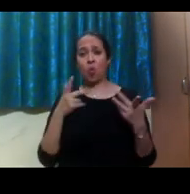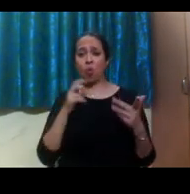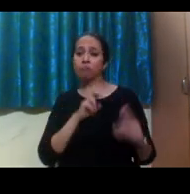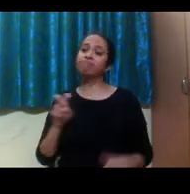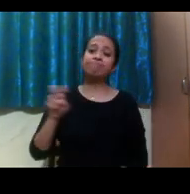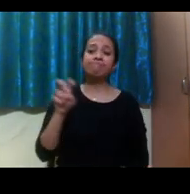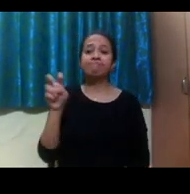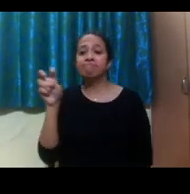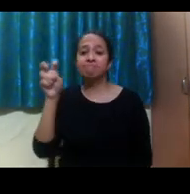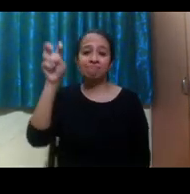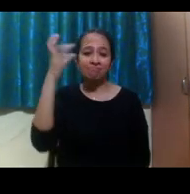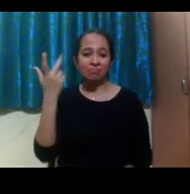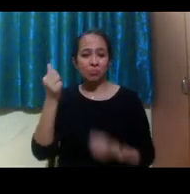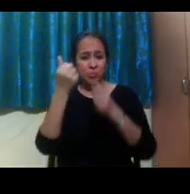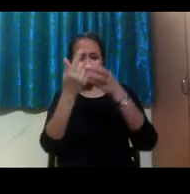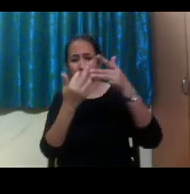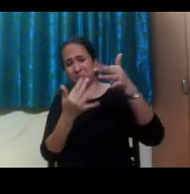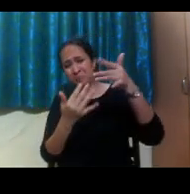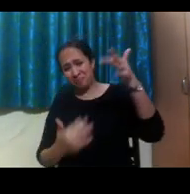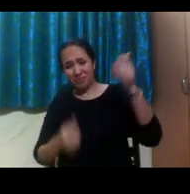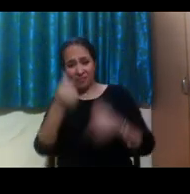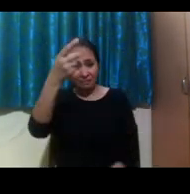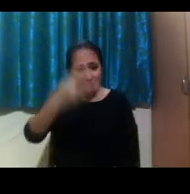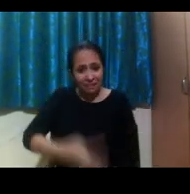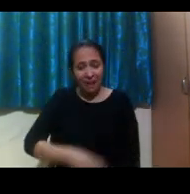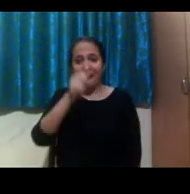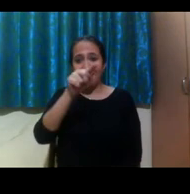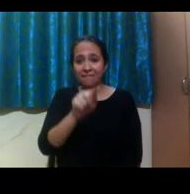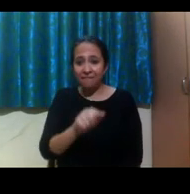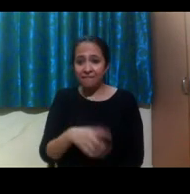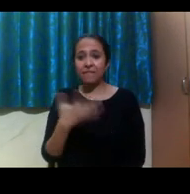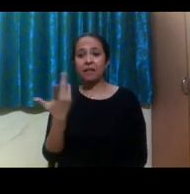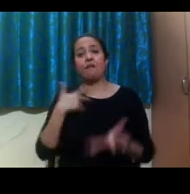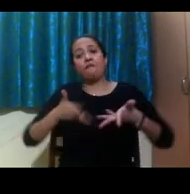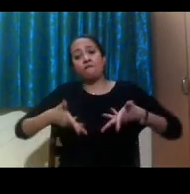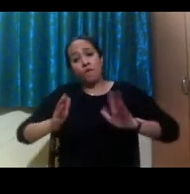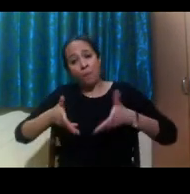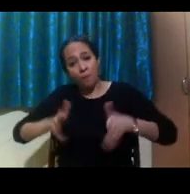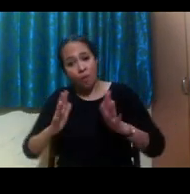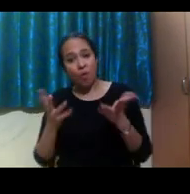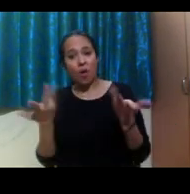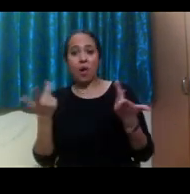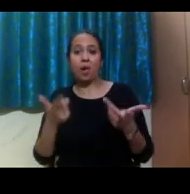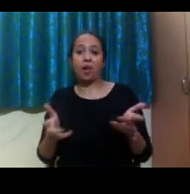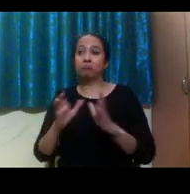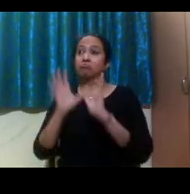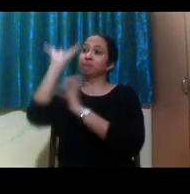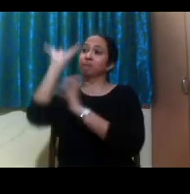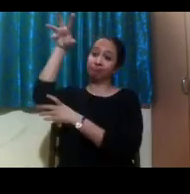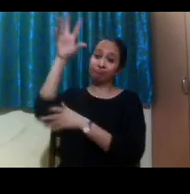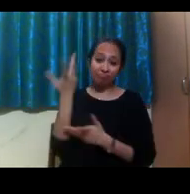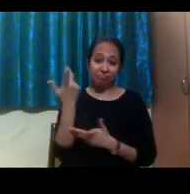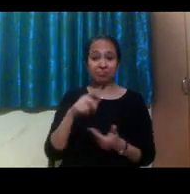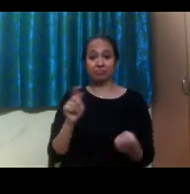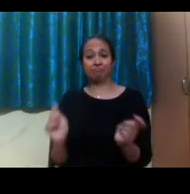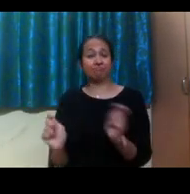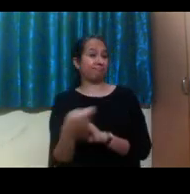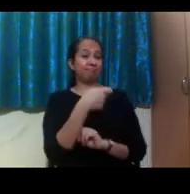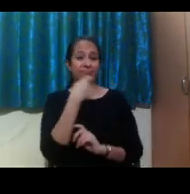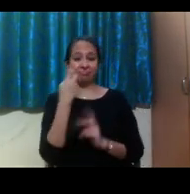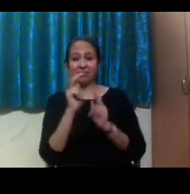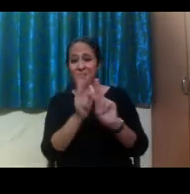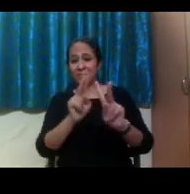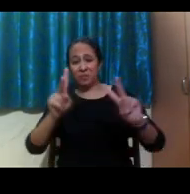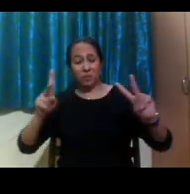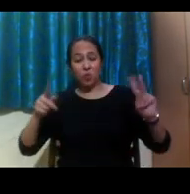life. We have, so all sorts of college athletic games, football, basketball, baseball, that you are available and